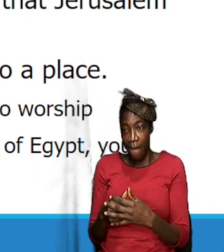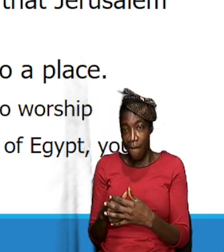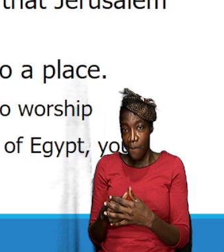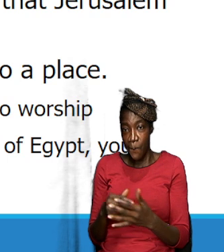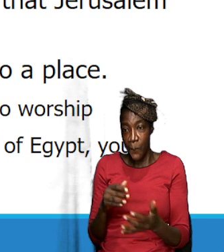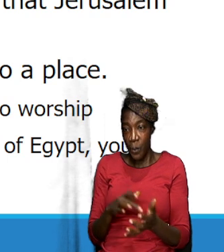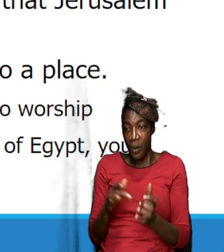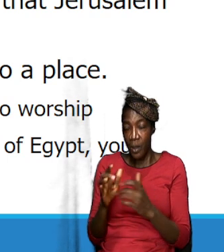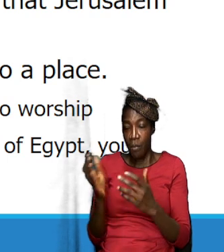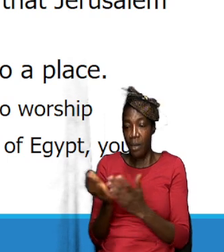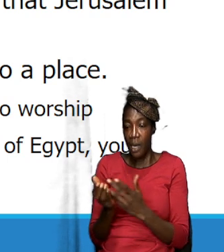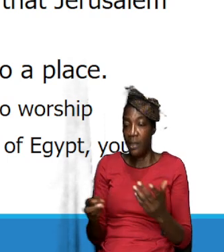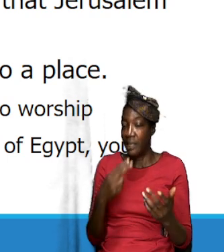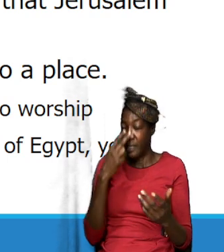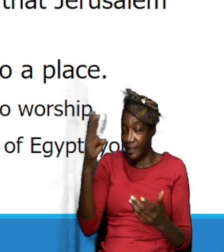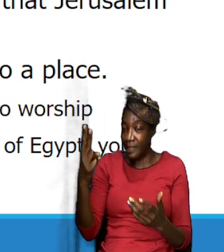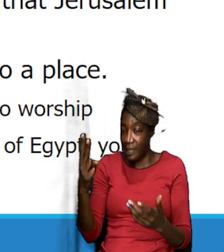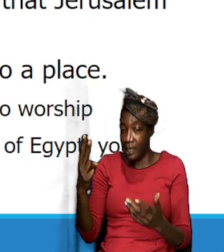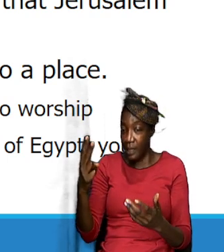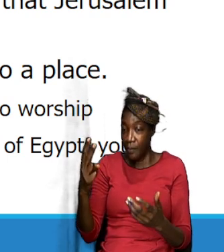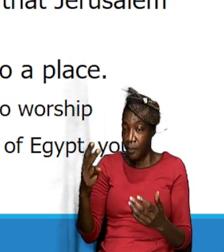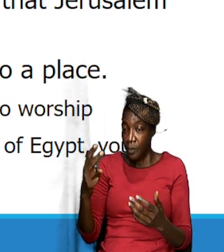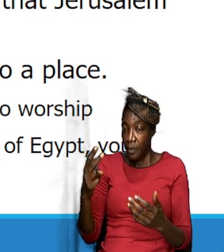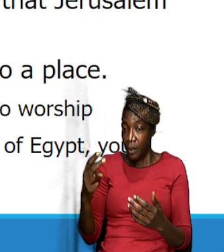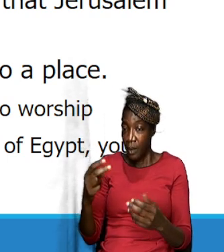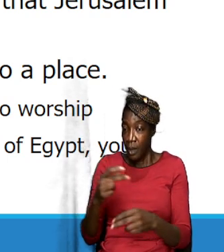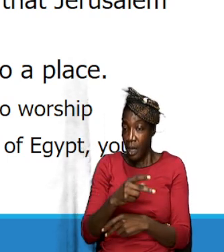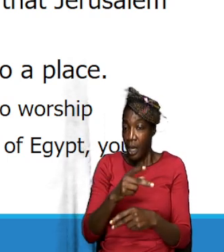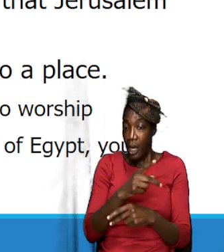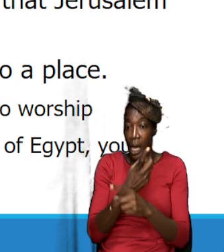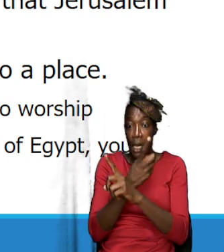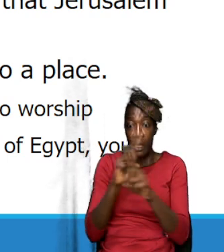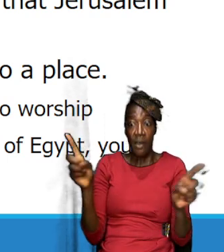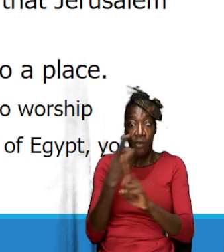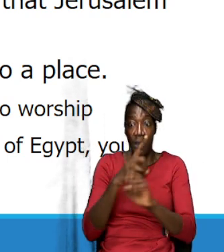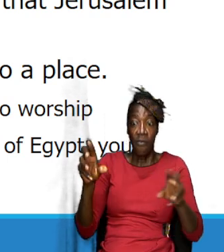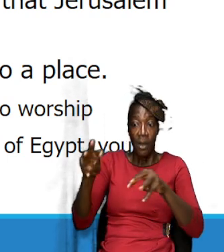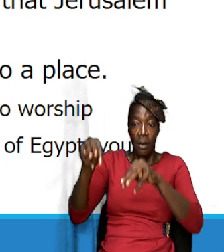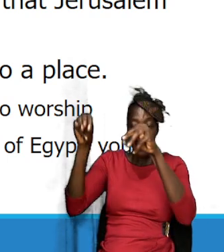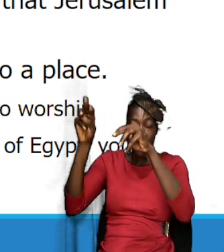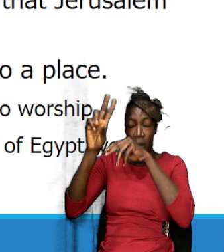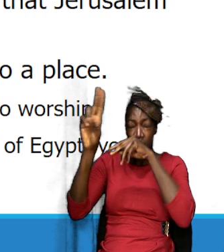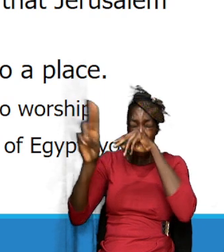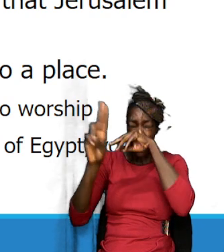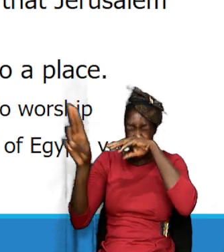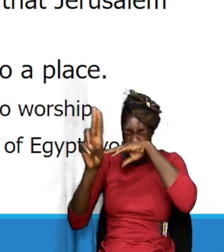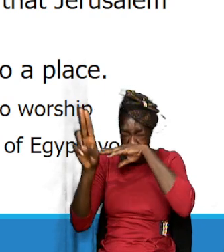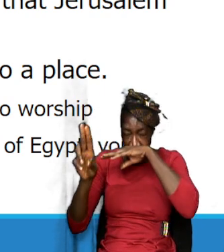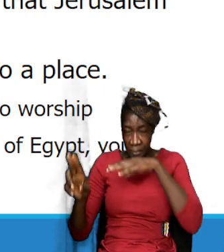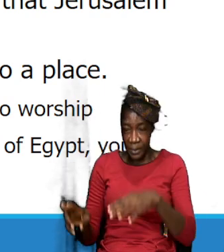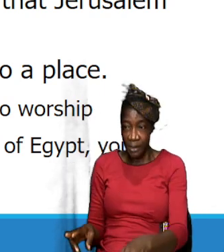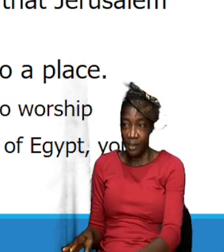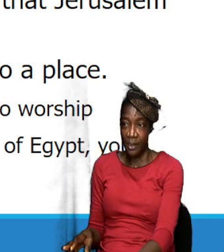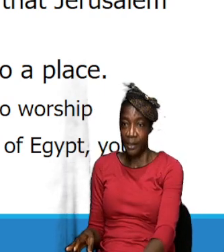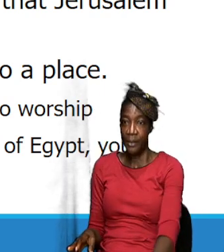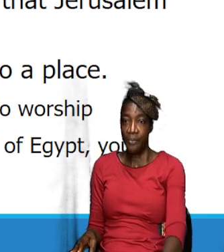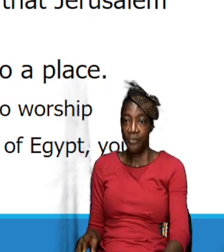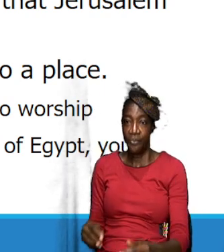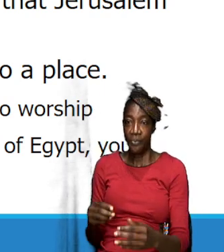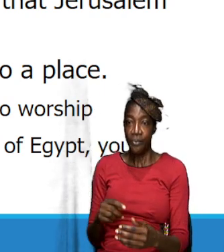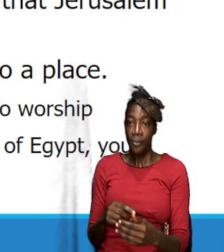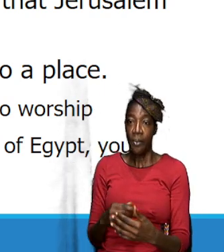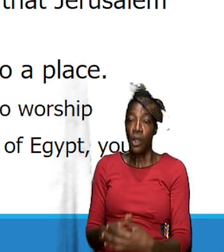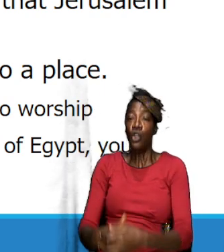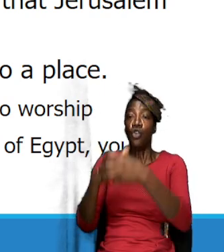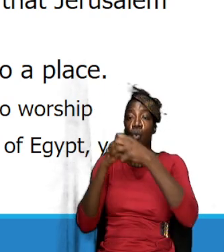several references of mountain that is used in in in reference to worship or